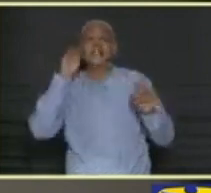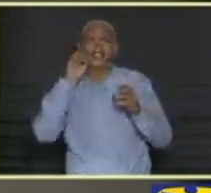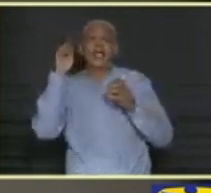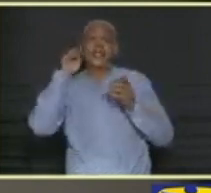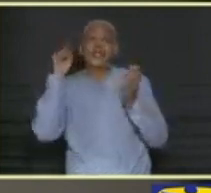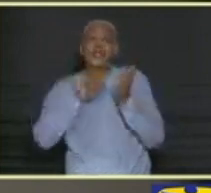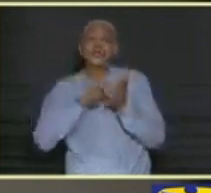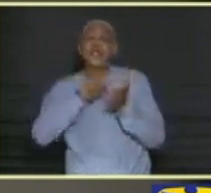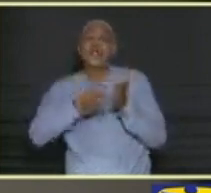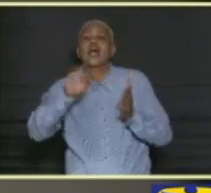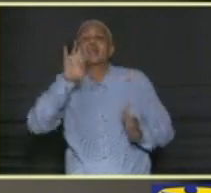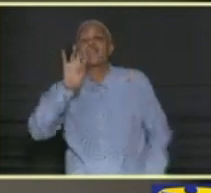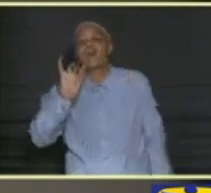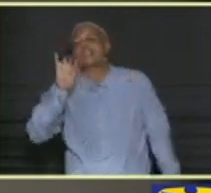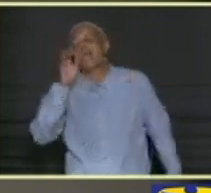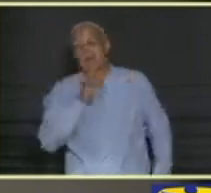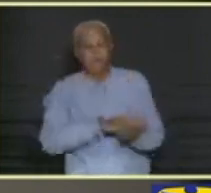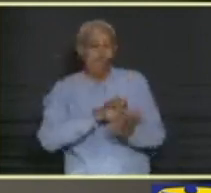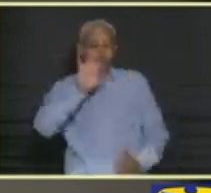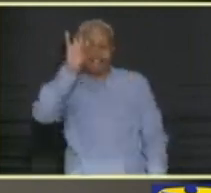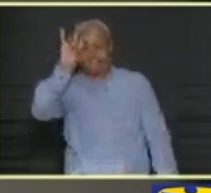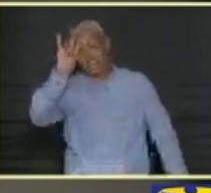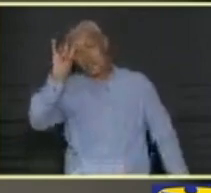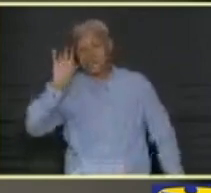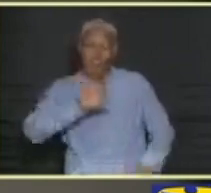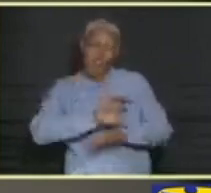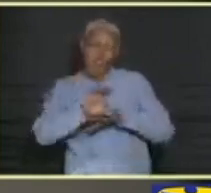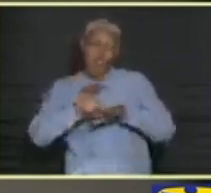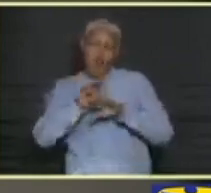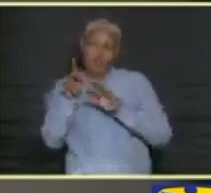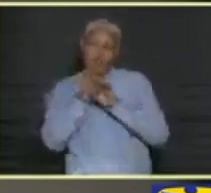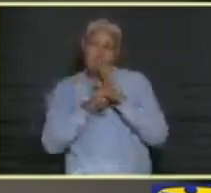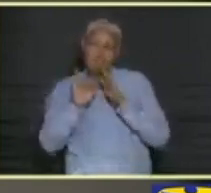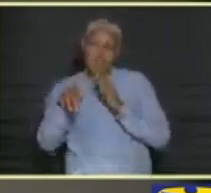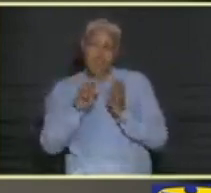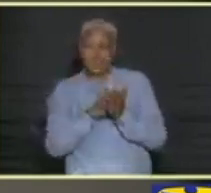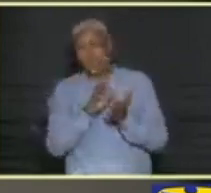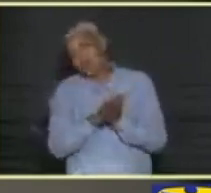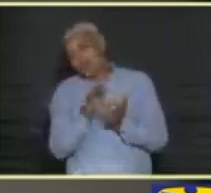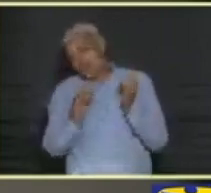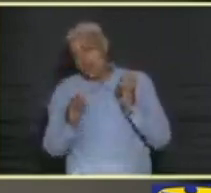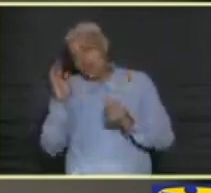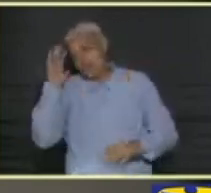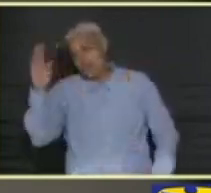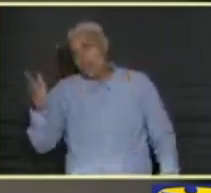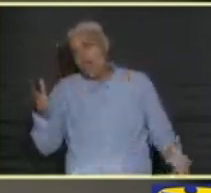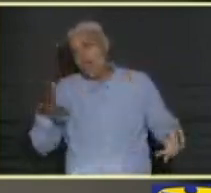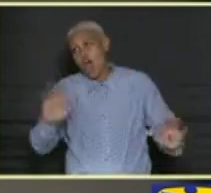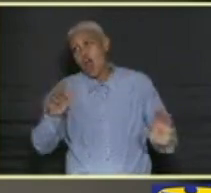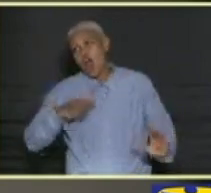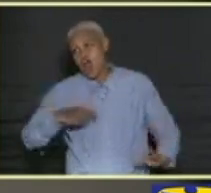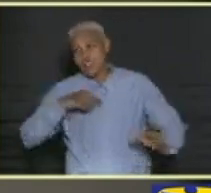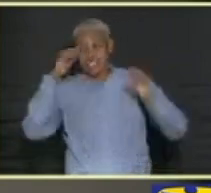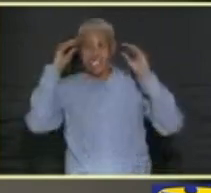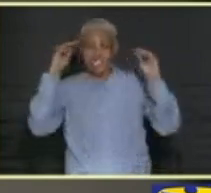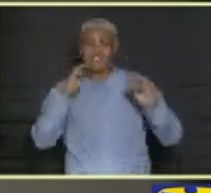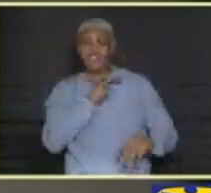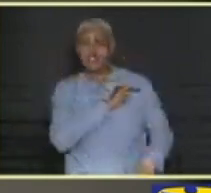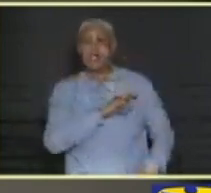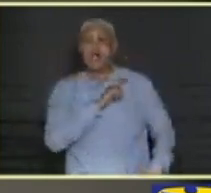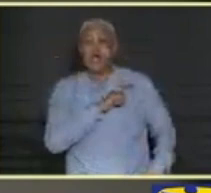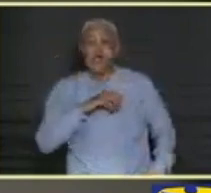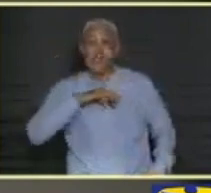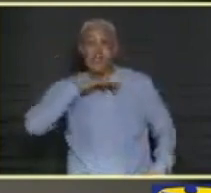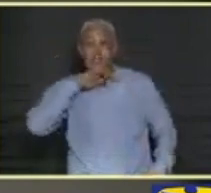48, paragraph 7 of the Caribbean protocol of that document, which would compel us to teach morally corrupt European